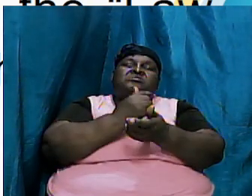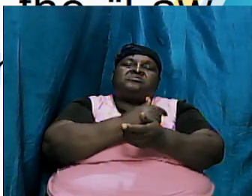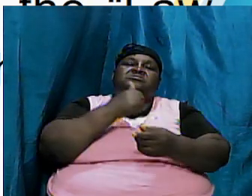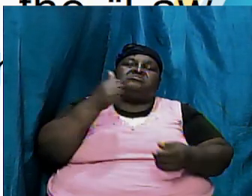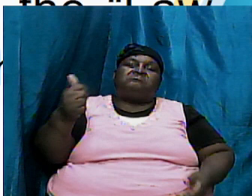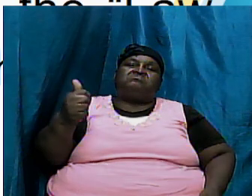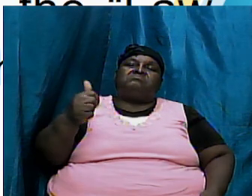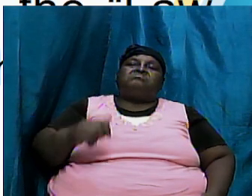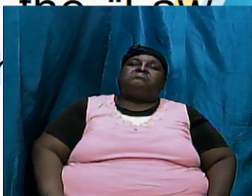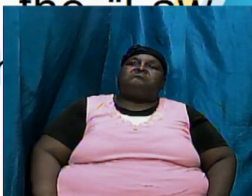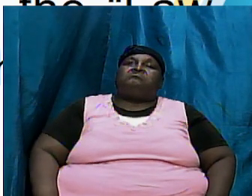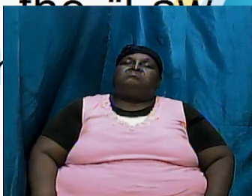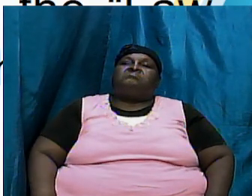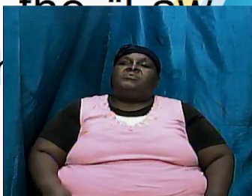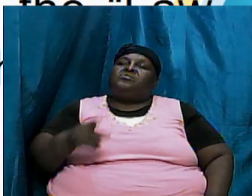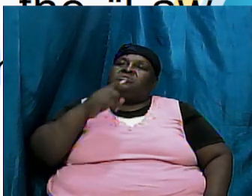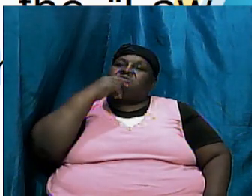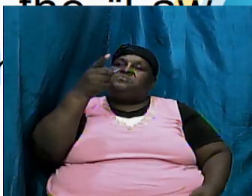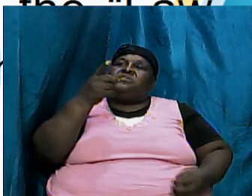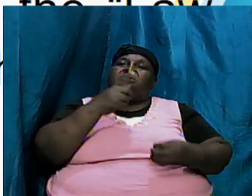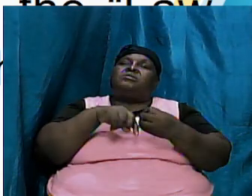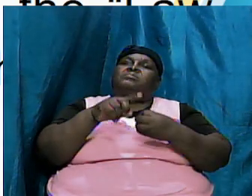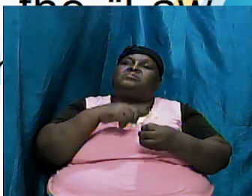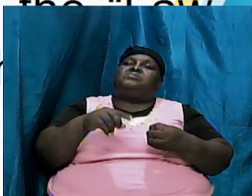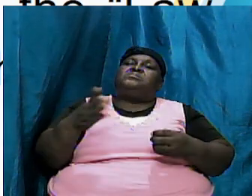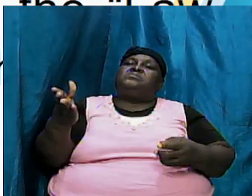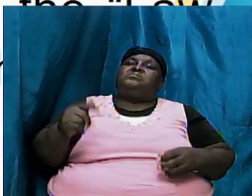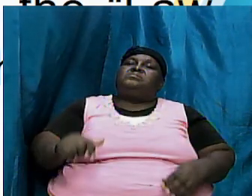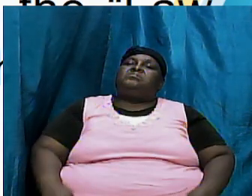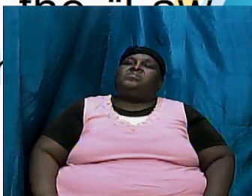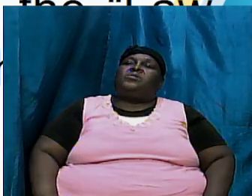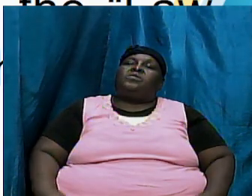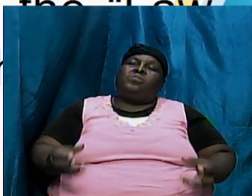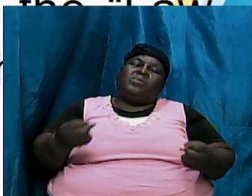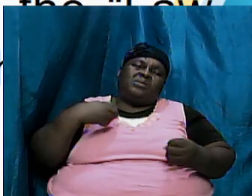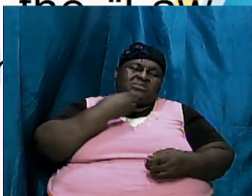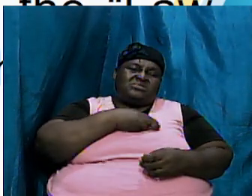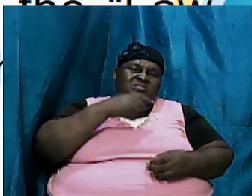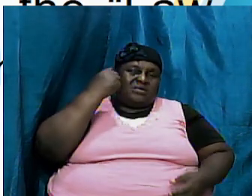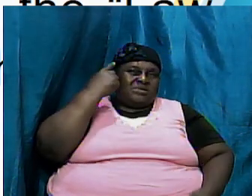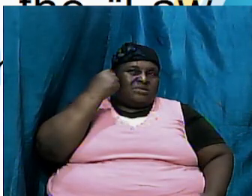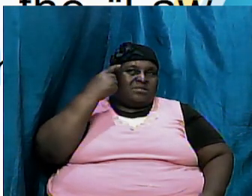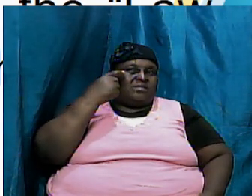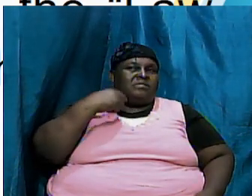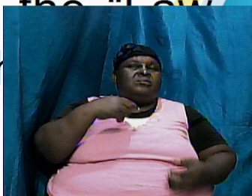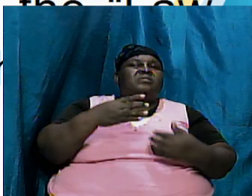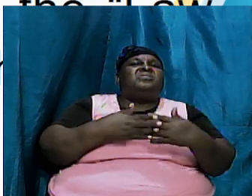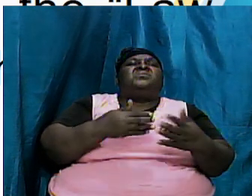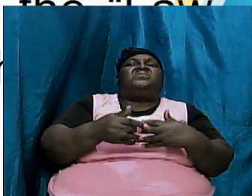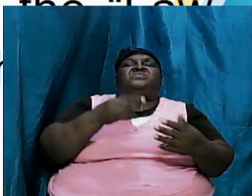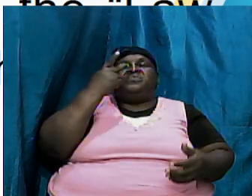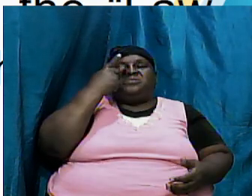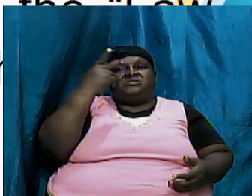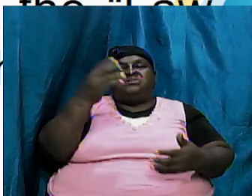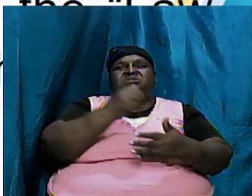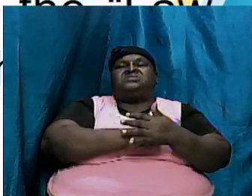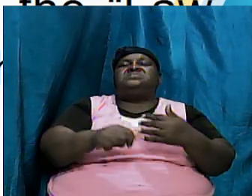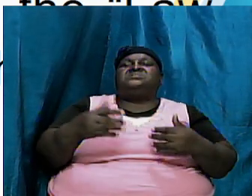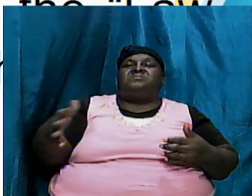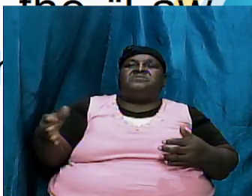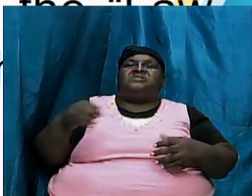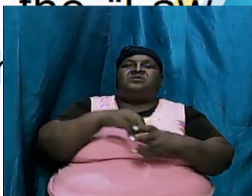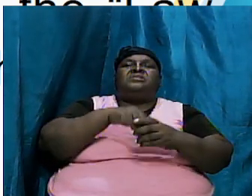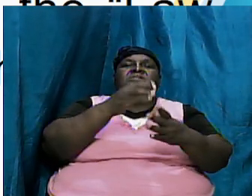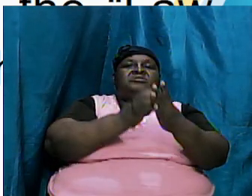and I will relate them to us in a little while but I want us to understand that although we are seeing some things in chapter